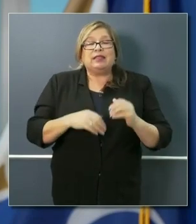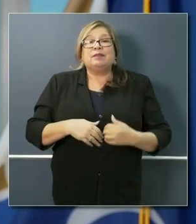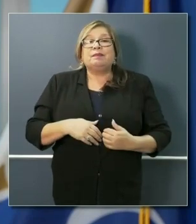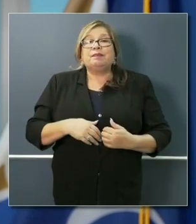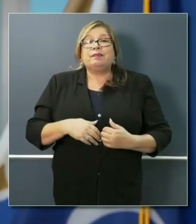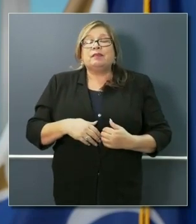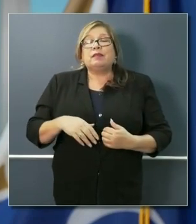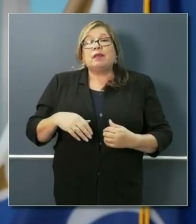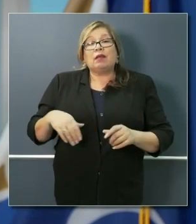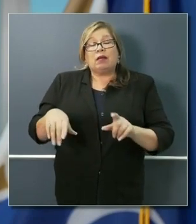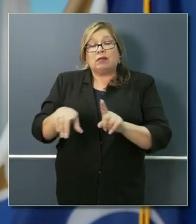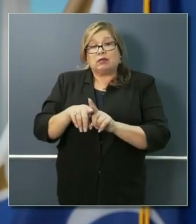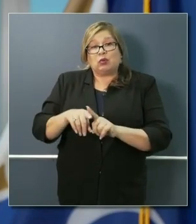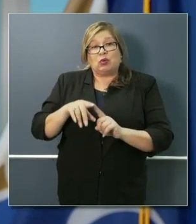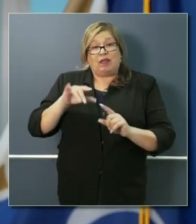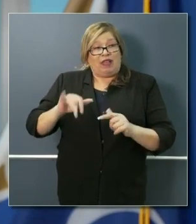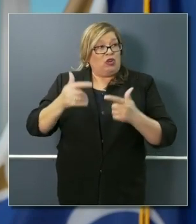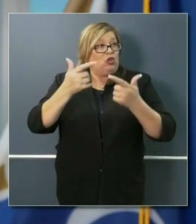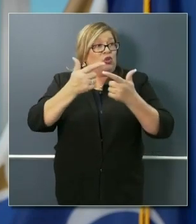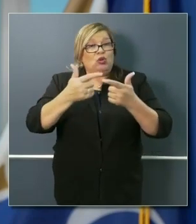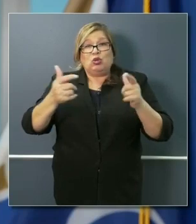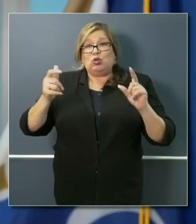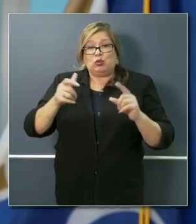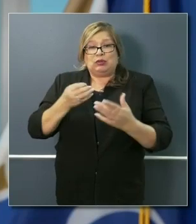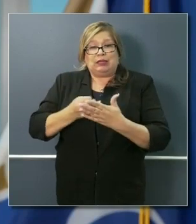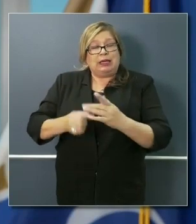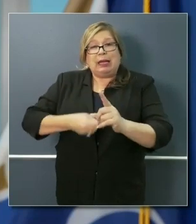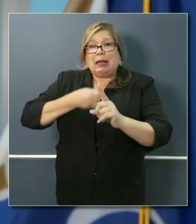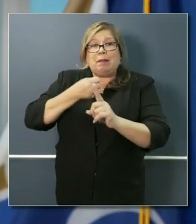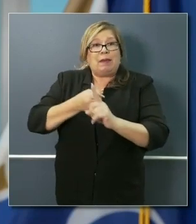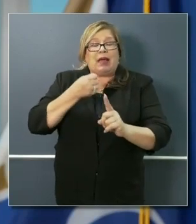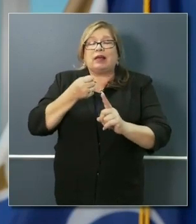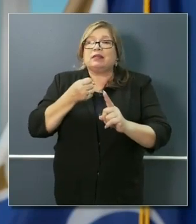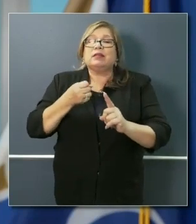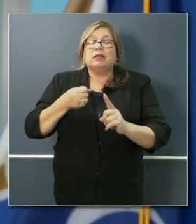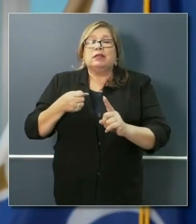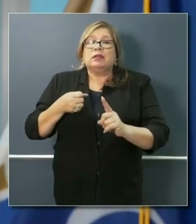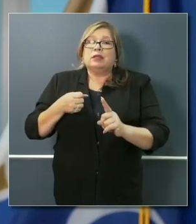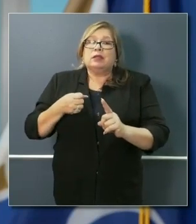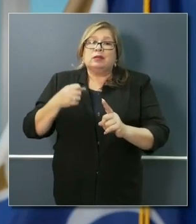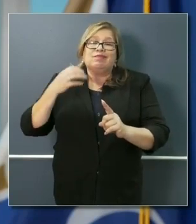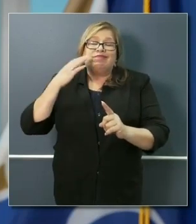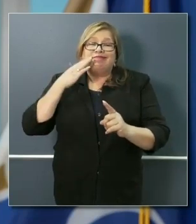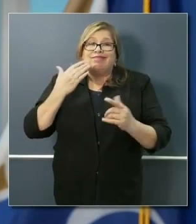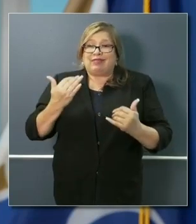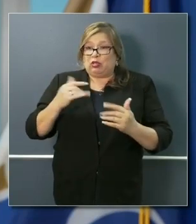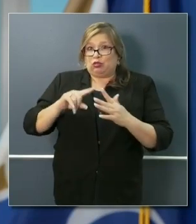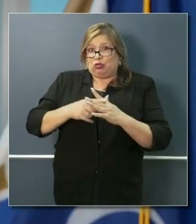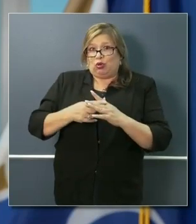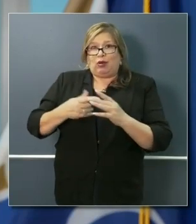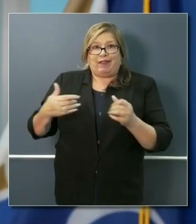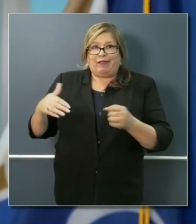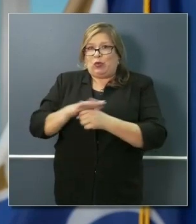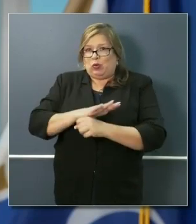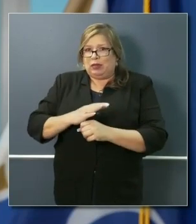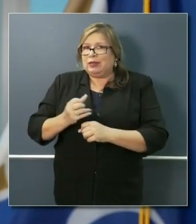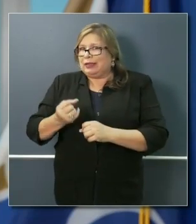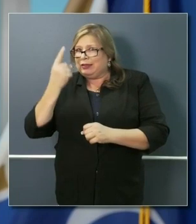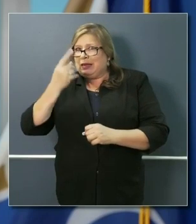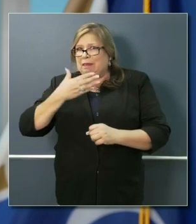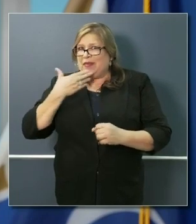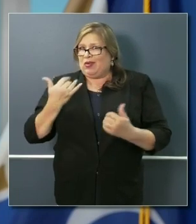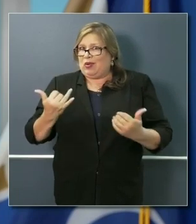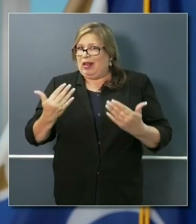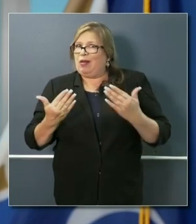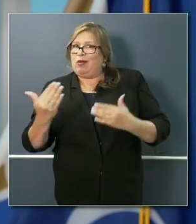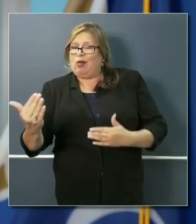The magnitude of the impact of all of this is just coming into, I think, full light of day. And